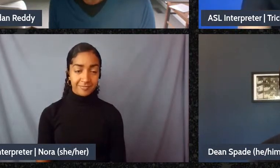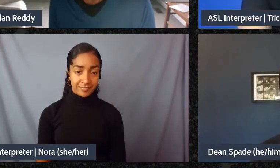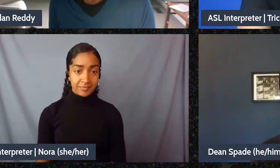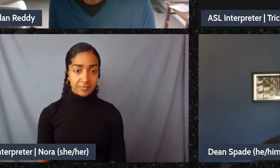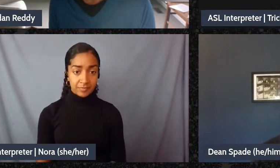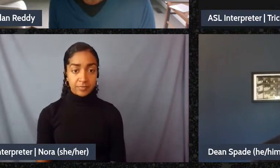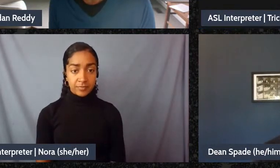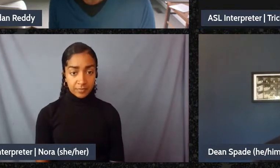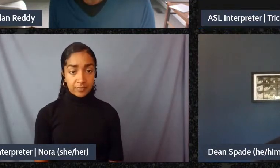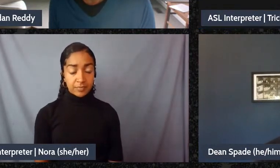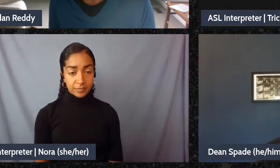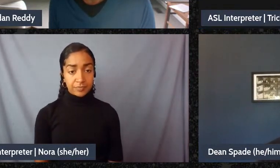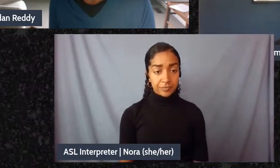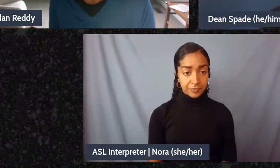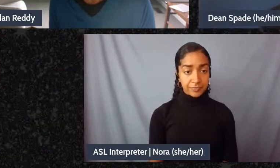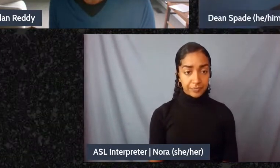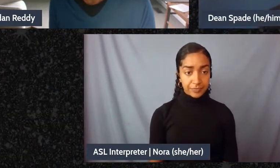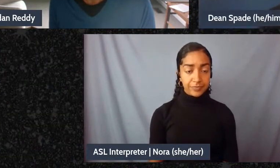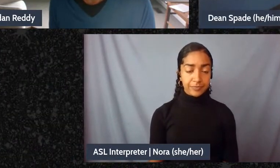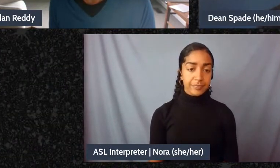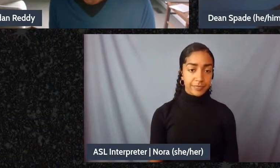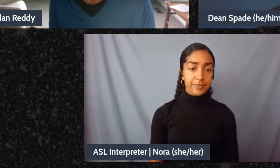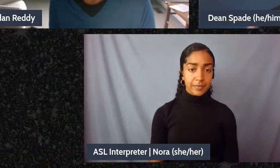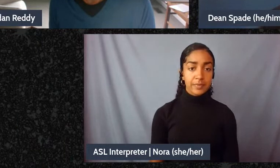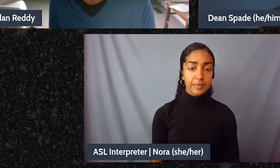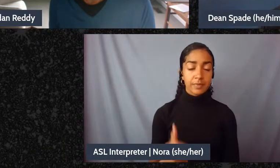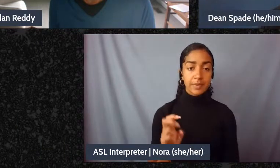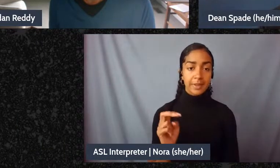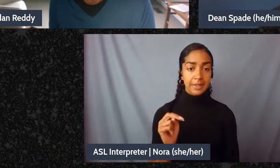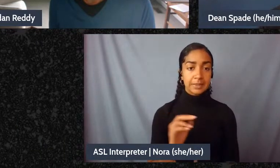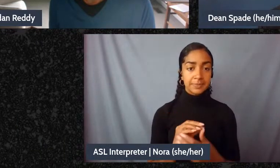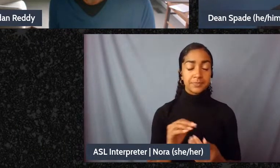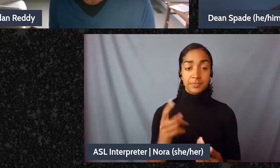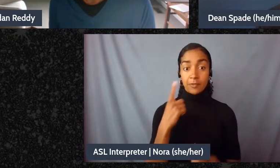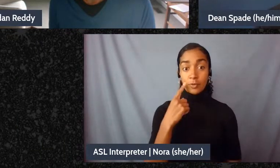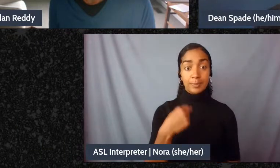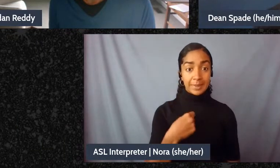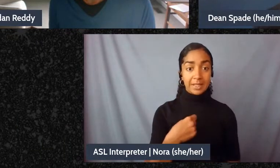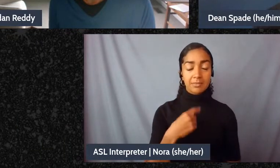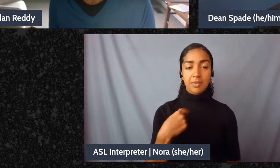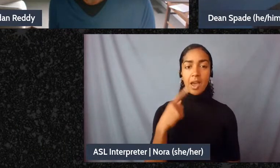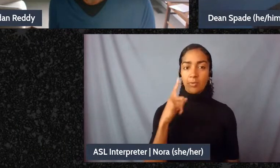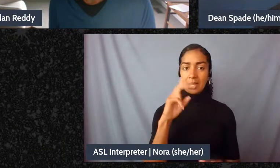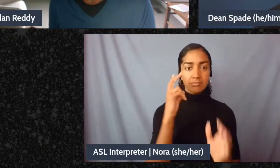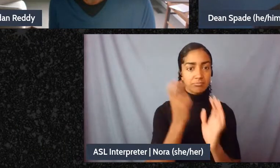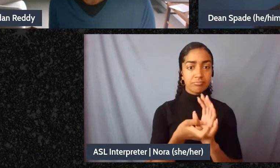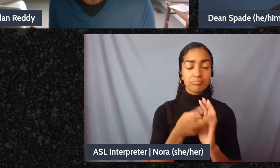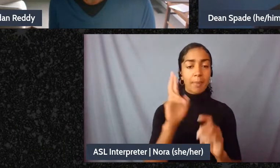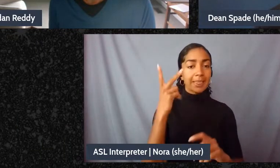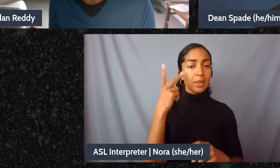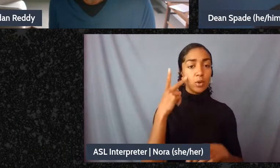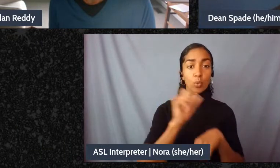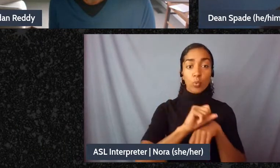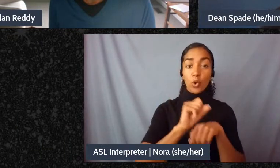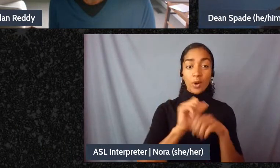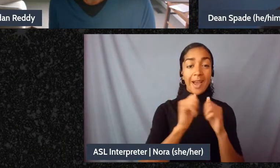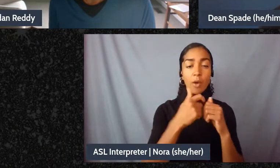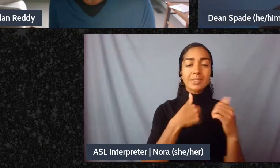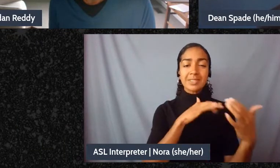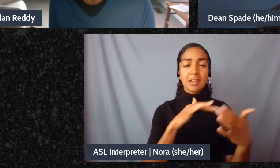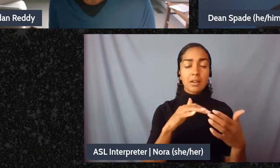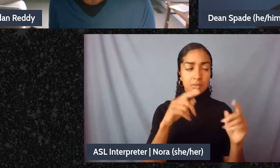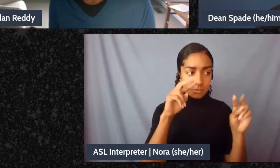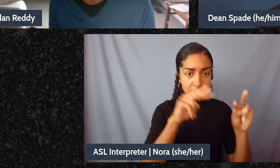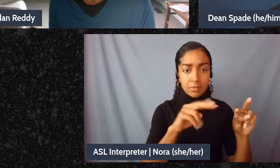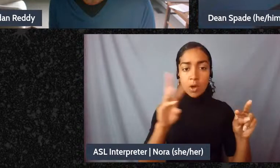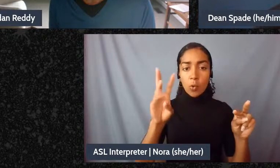so you know for me you know I came into political work really looking at welfare and studying poor relief and